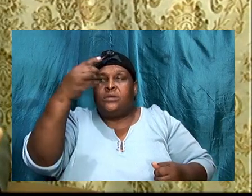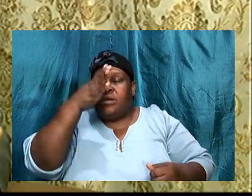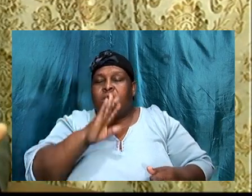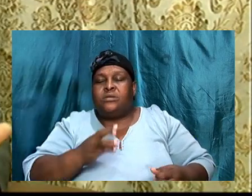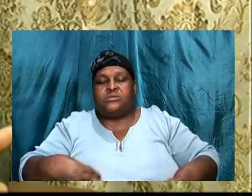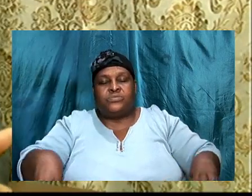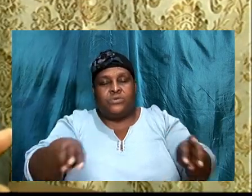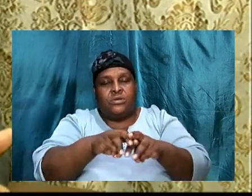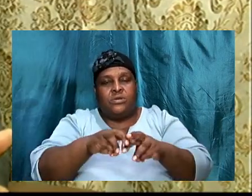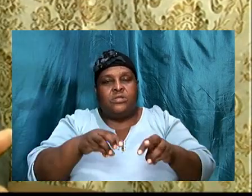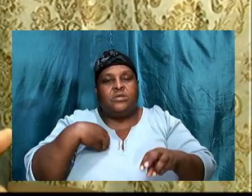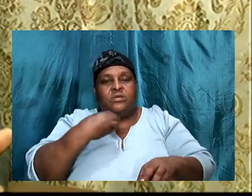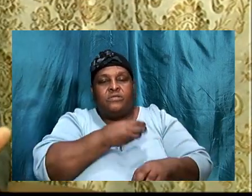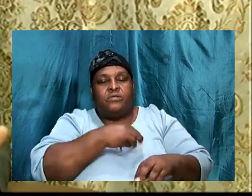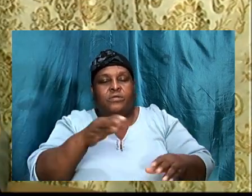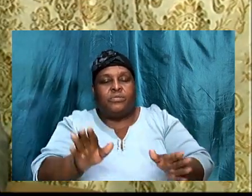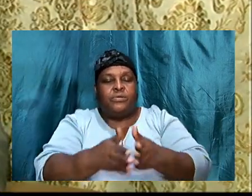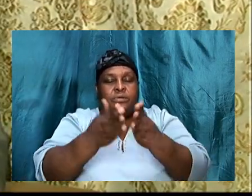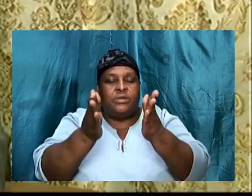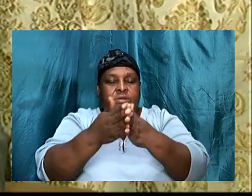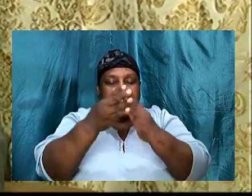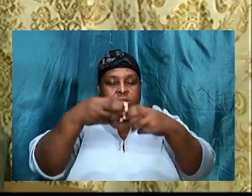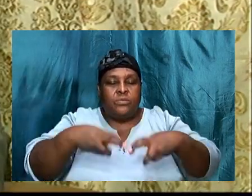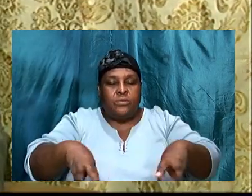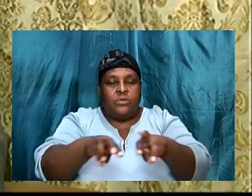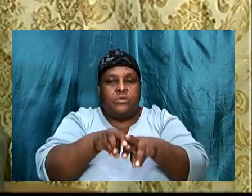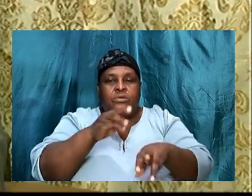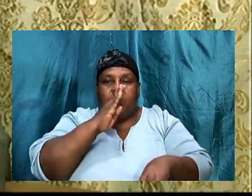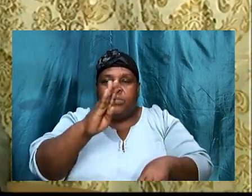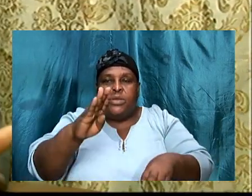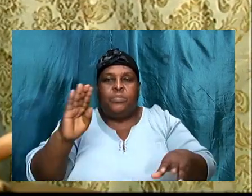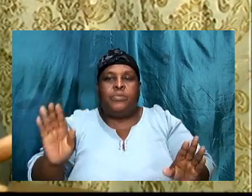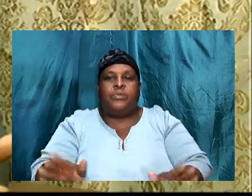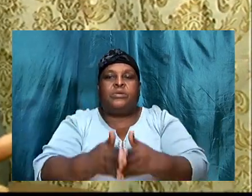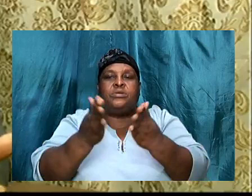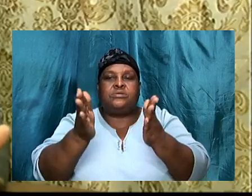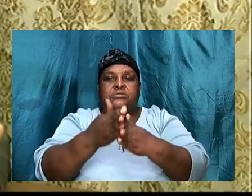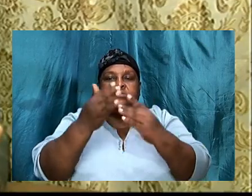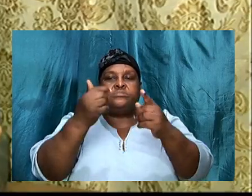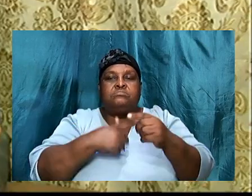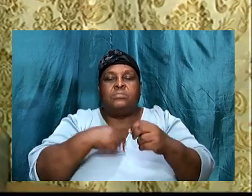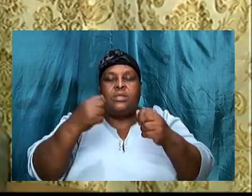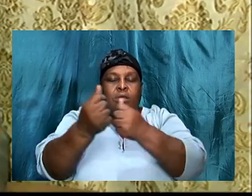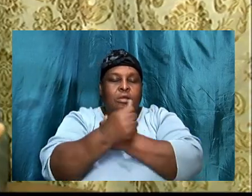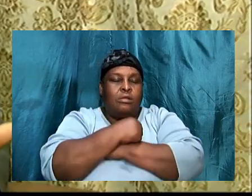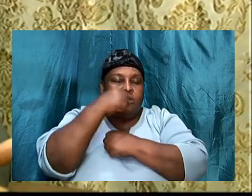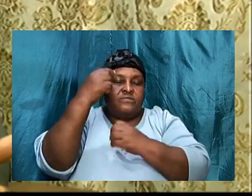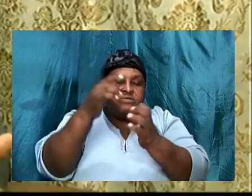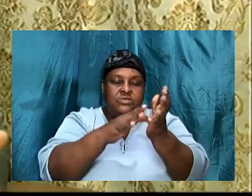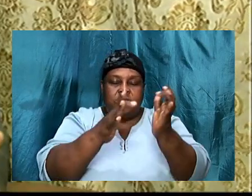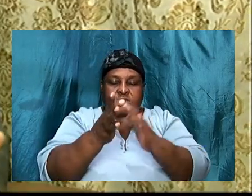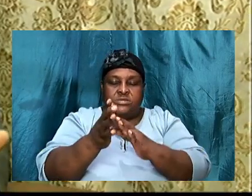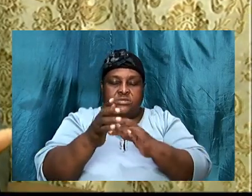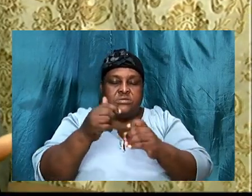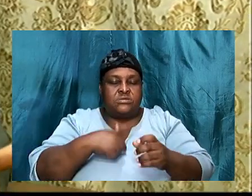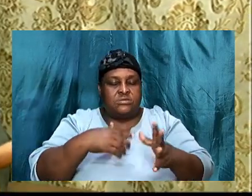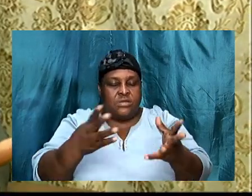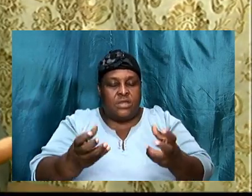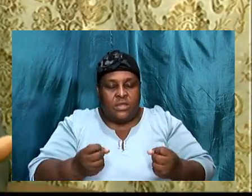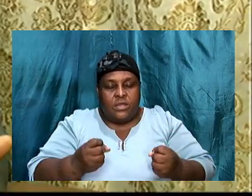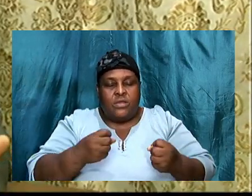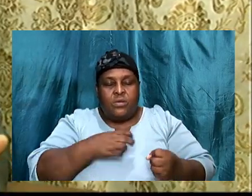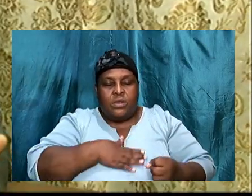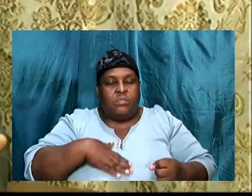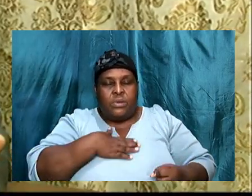our praise and worthy to be praised. You know, I love Him with all my heart. I want to serve Him. I want to please